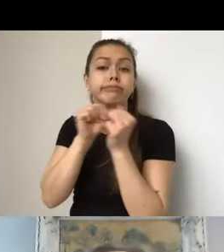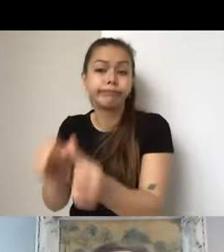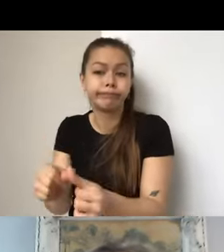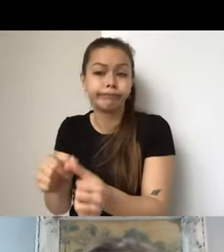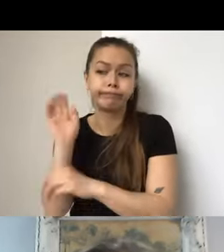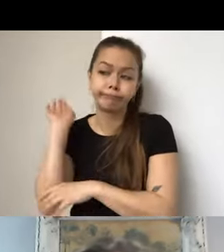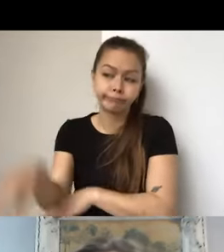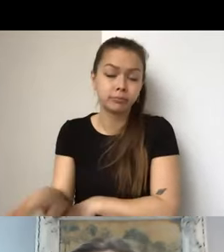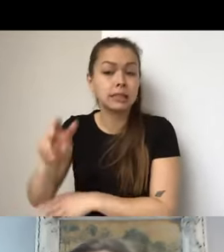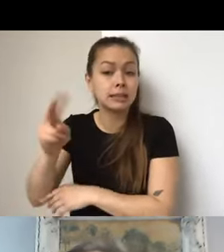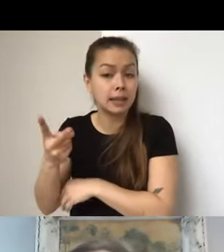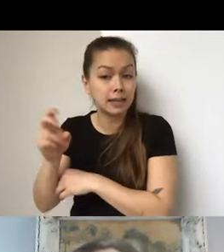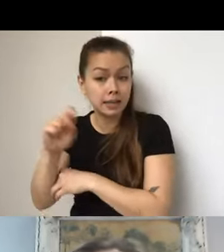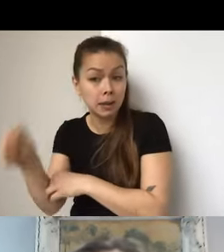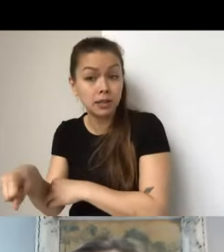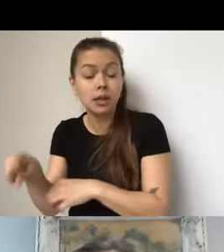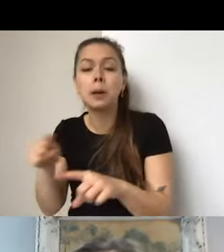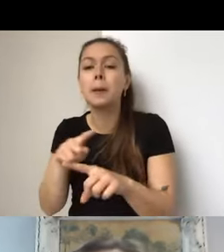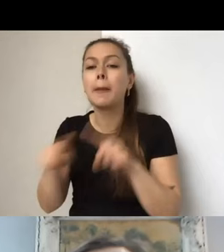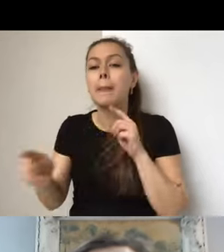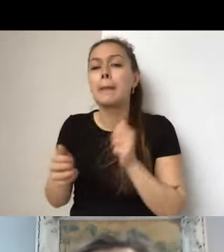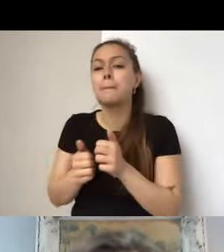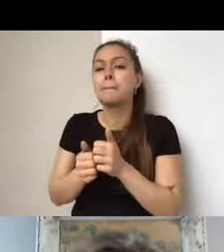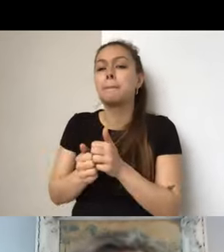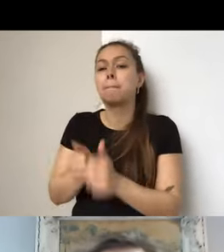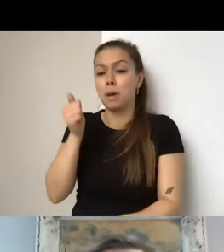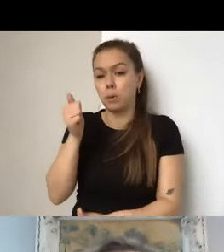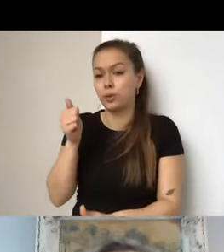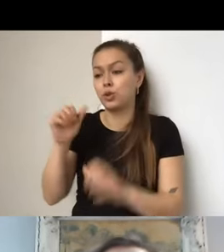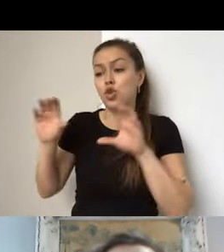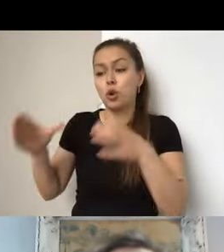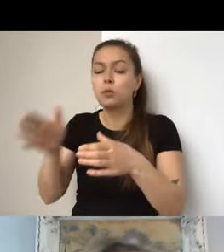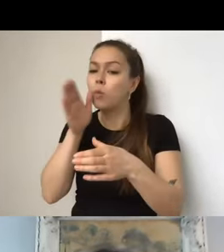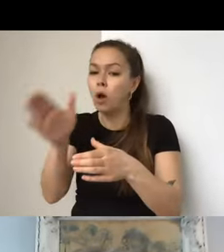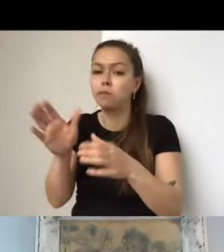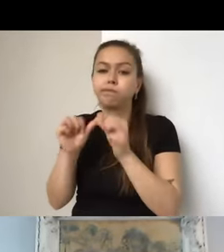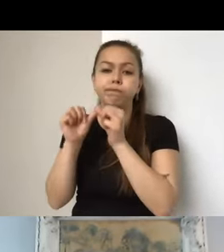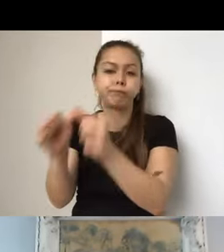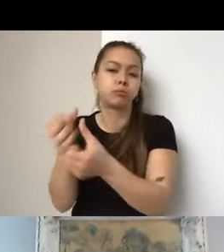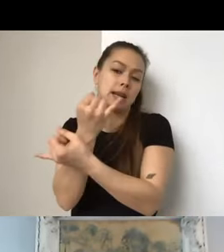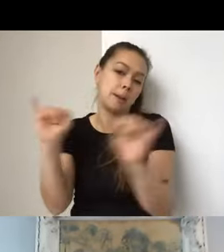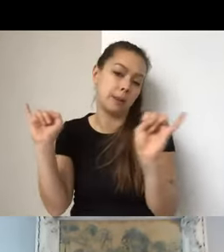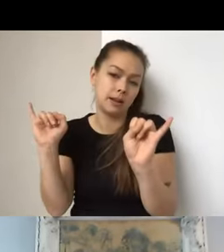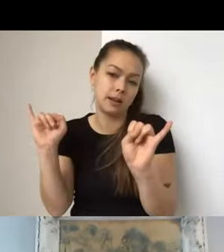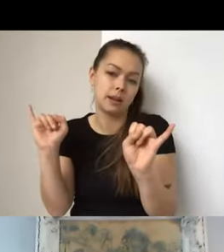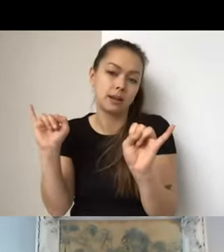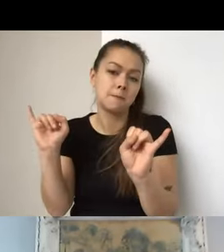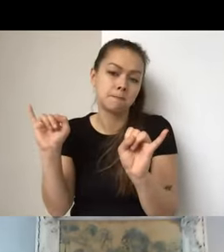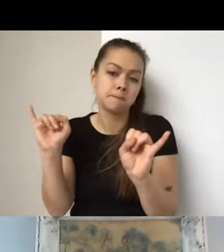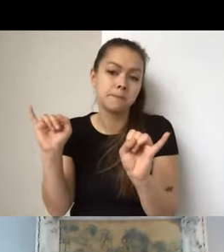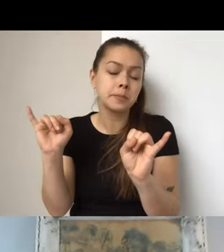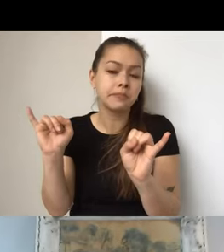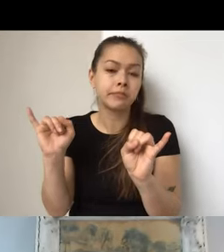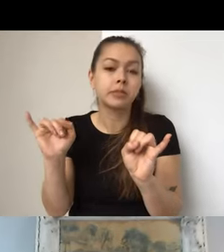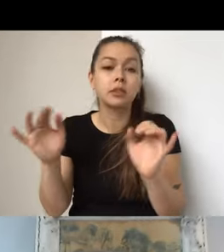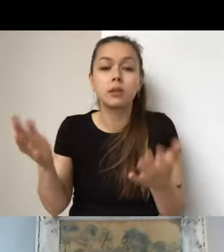but most groups will continue on, um, independently. You will have the option, um, you know, as I said, you